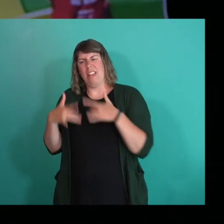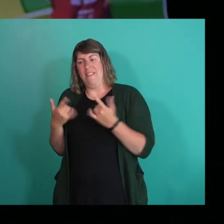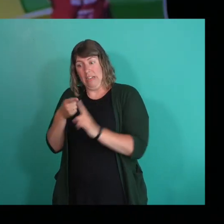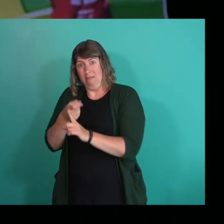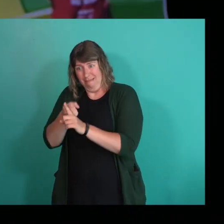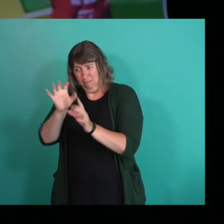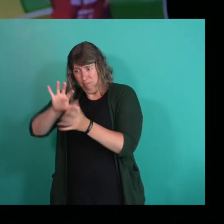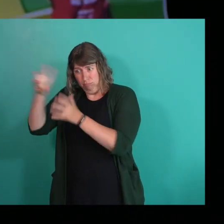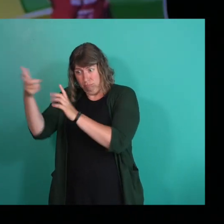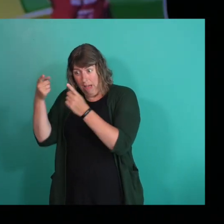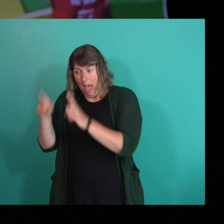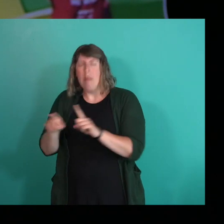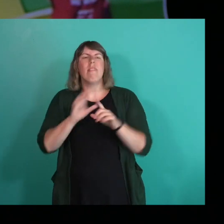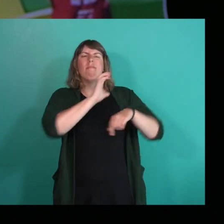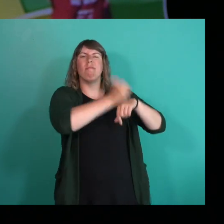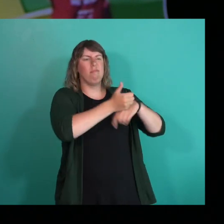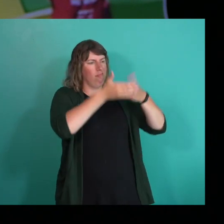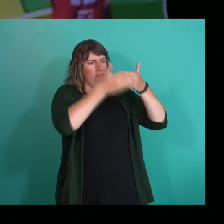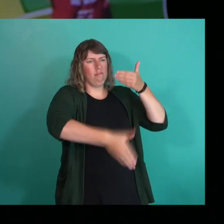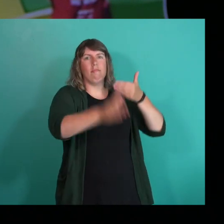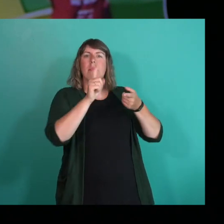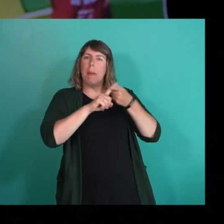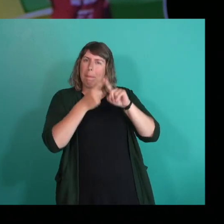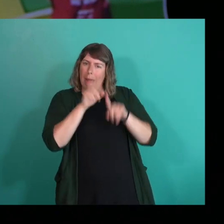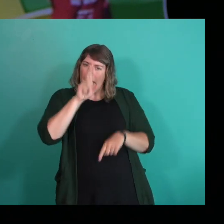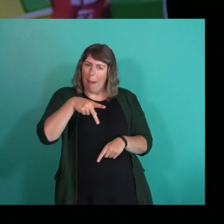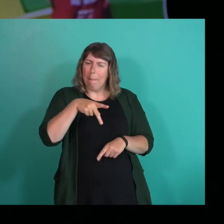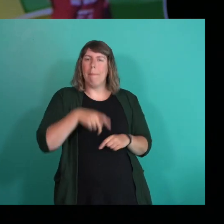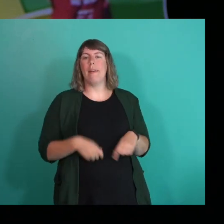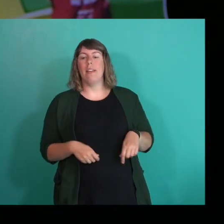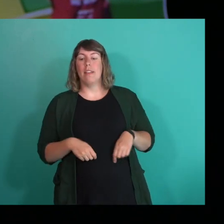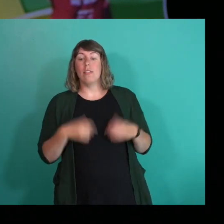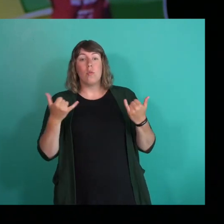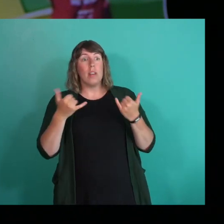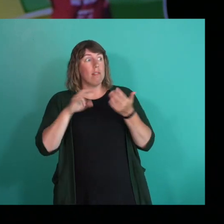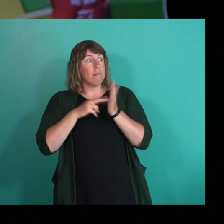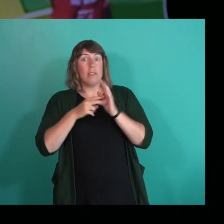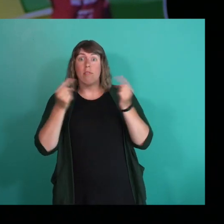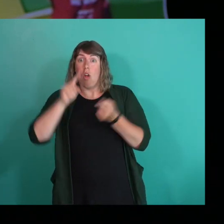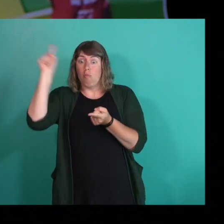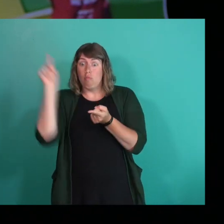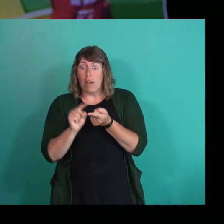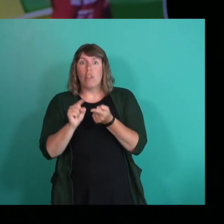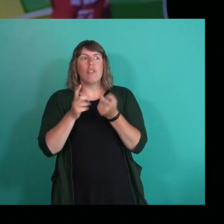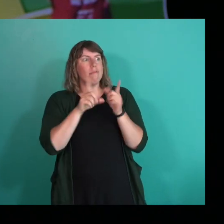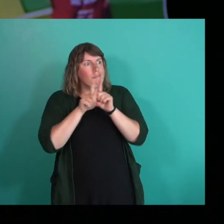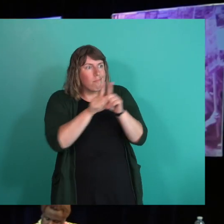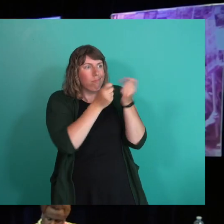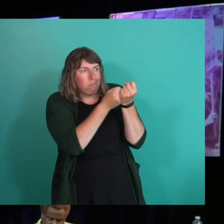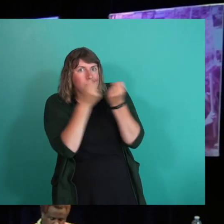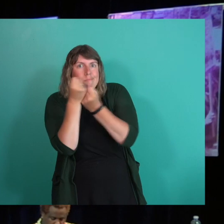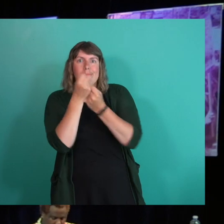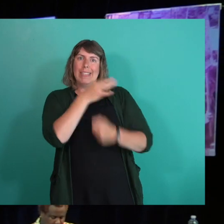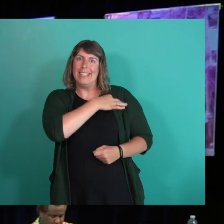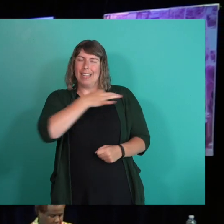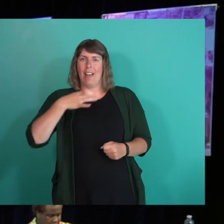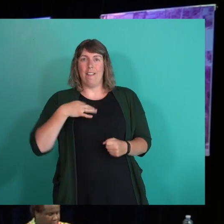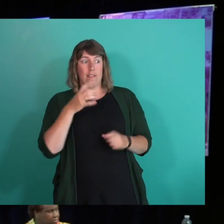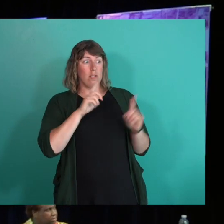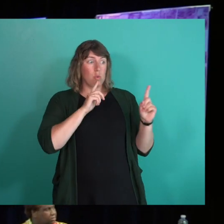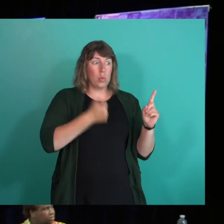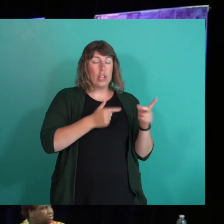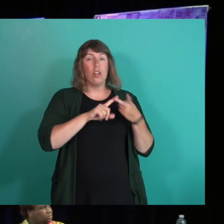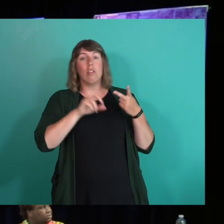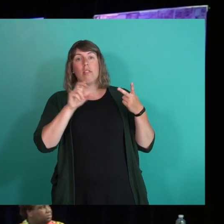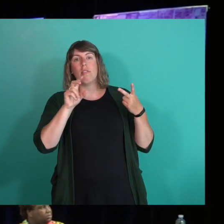which has now expanded as a decentralized network of harm reduction trained peer support staff who support queer